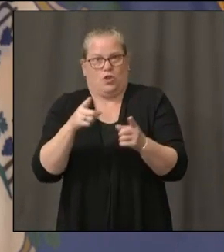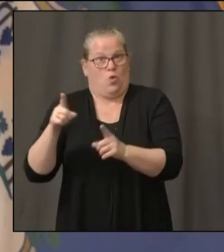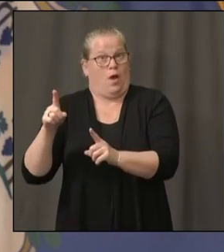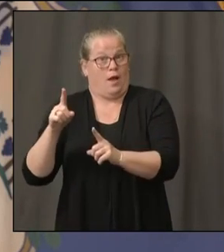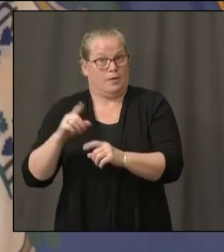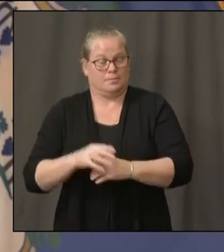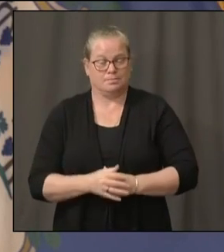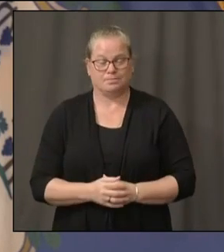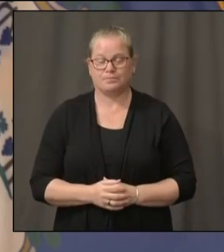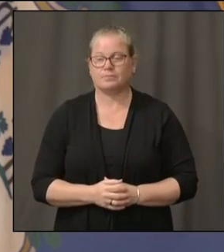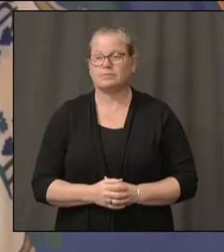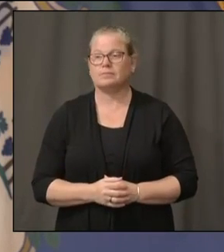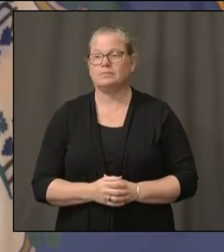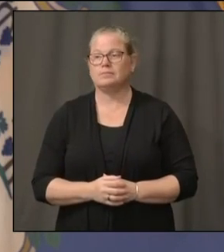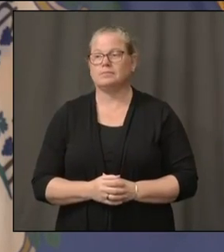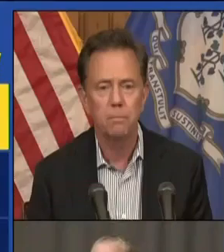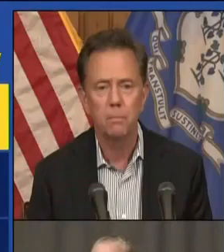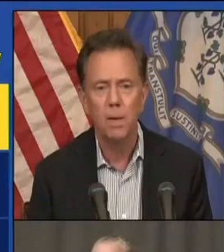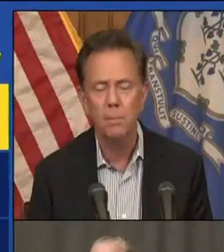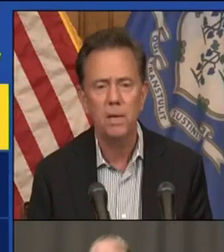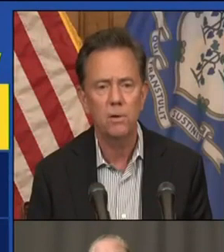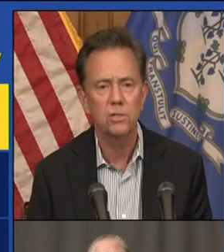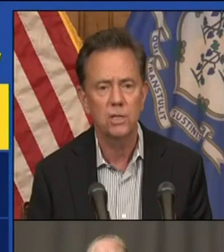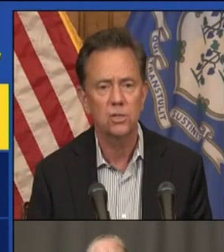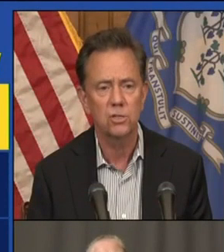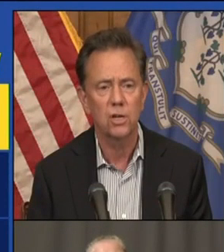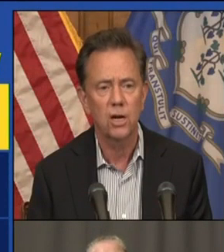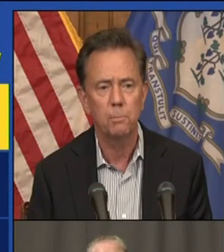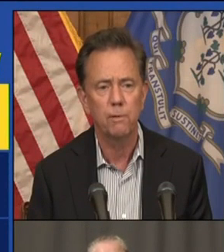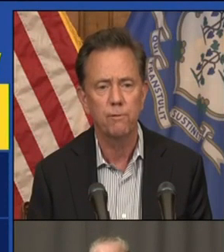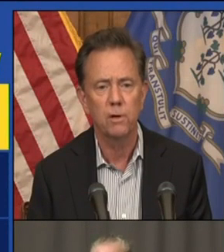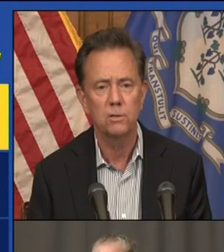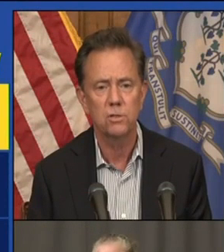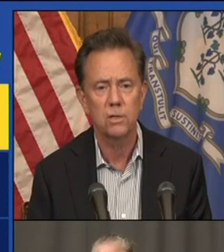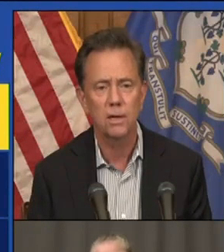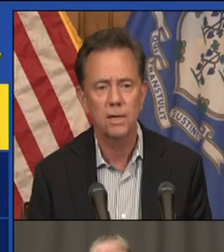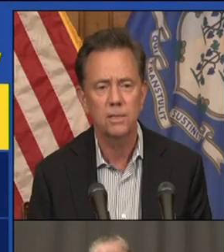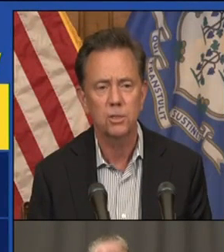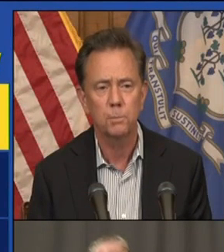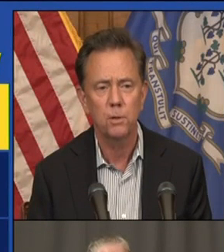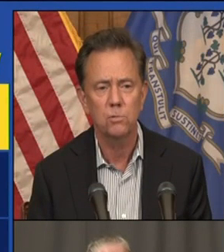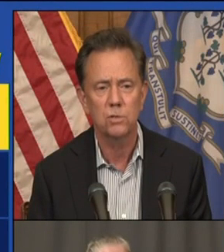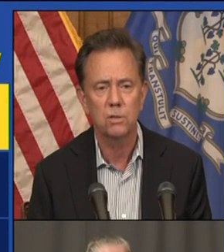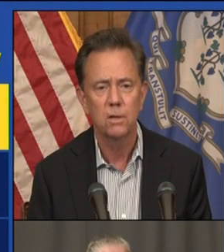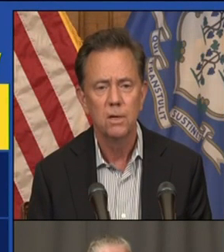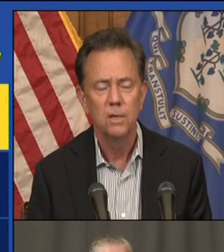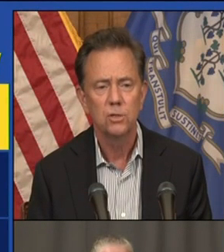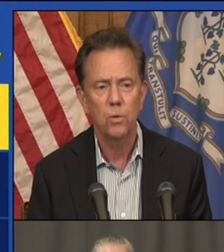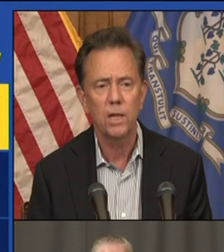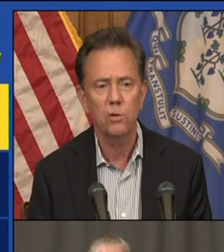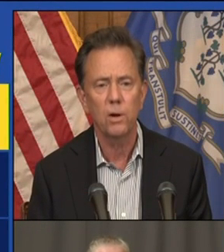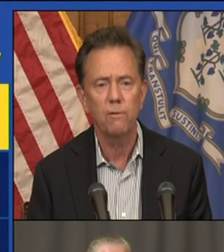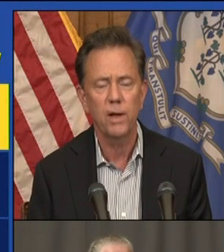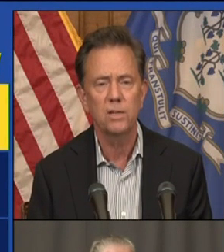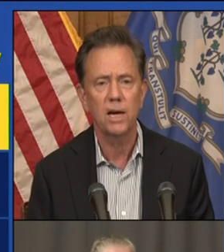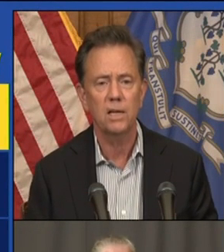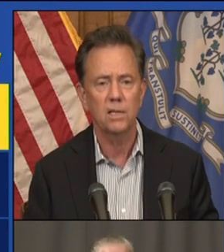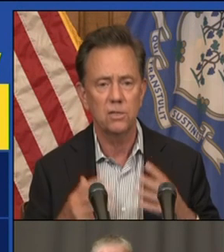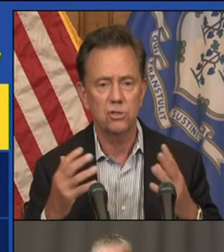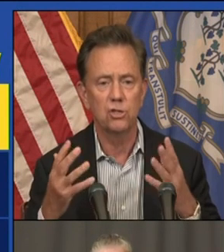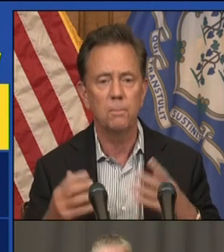This three-day summary is maybe interesting just in a couple of fronts. I suppose 23